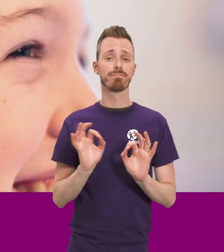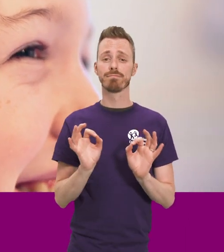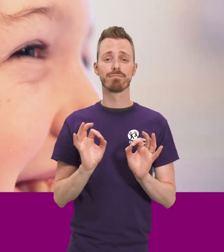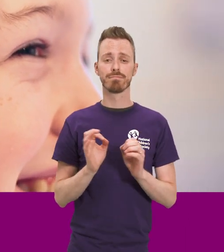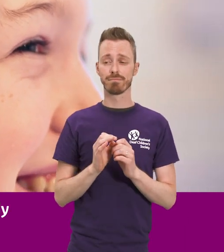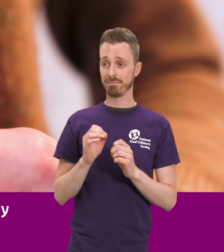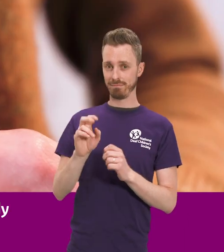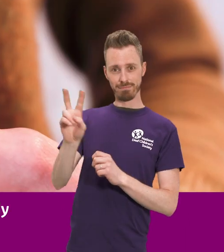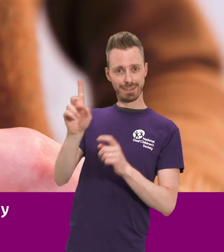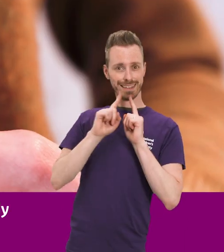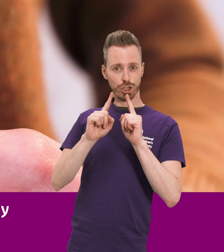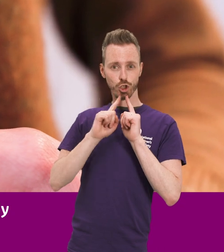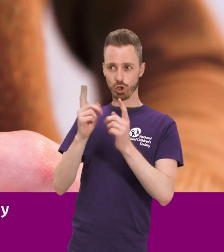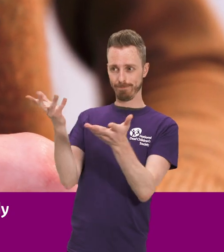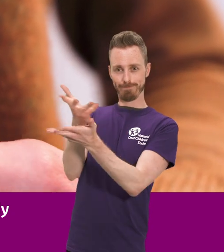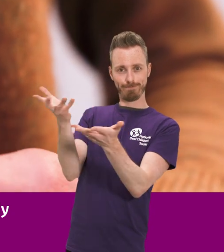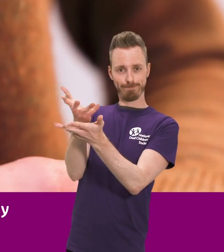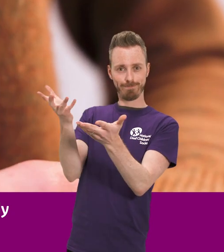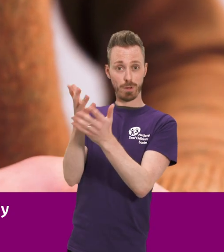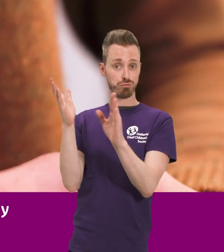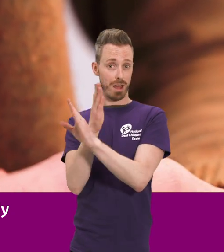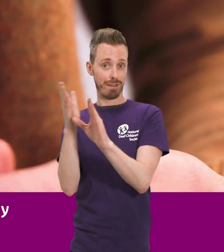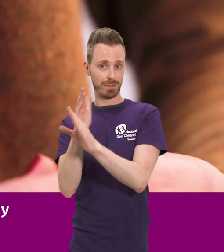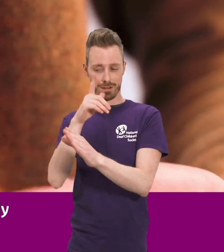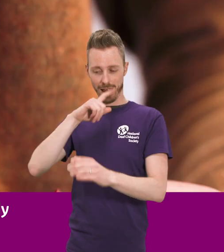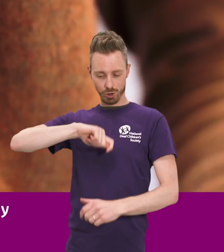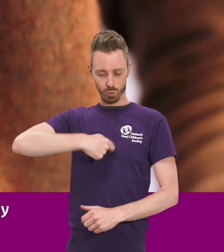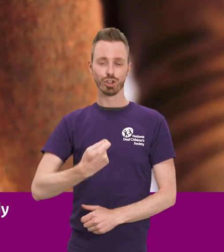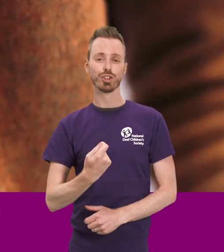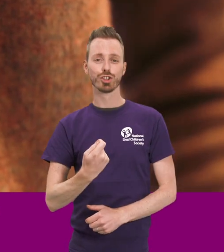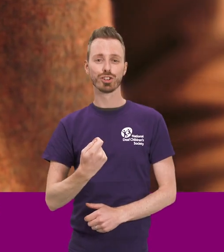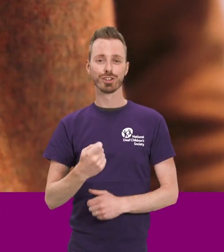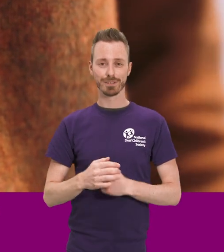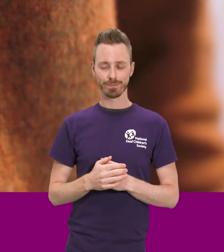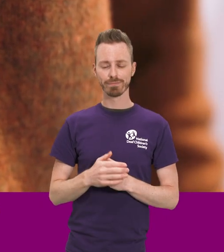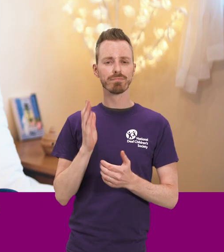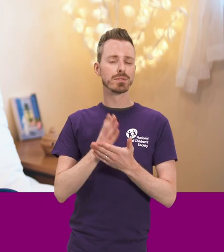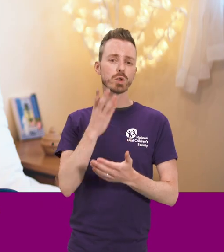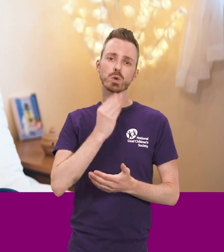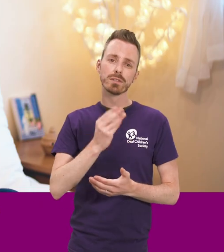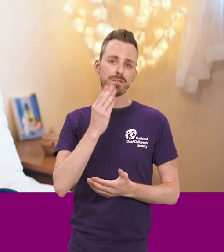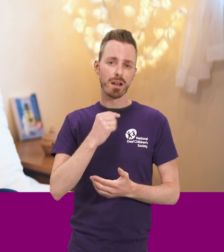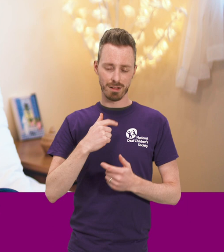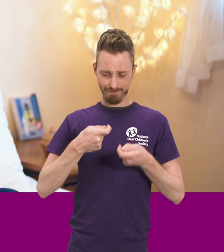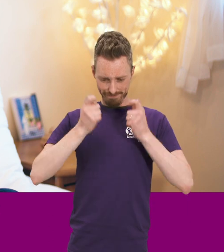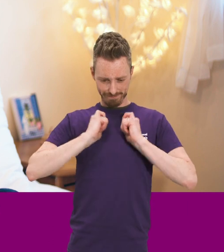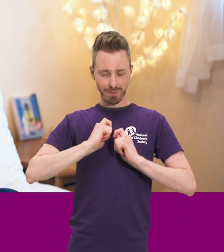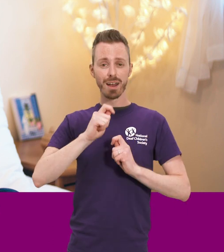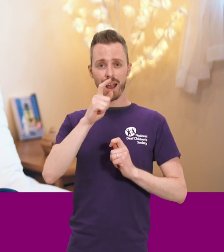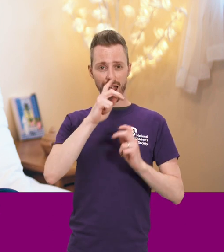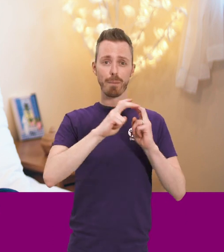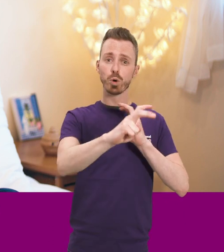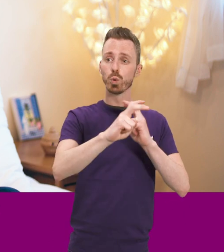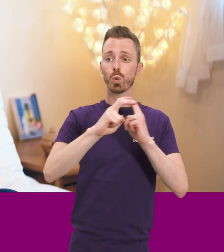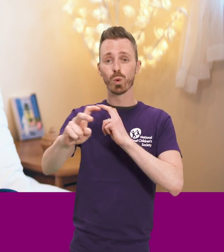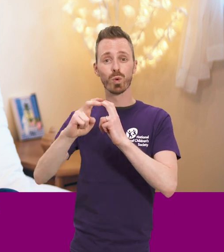saying. If they're talking to another teacher privately they can just press the mute button. It's very useful, it helps, it's portable